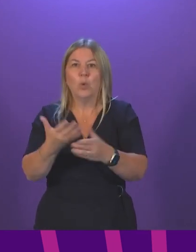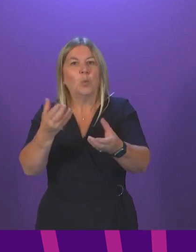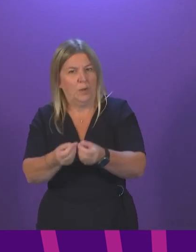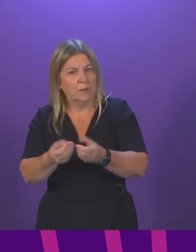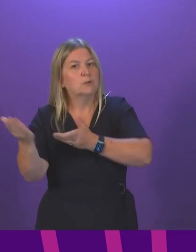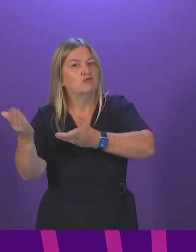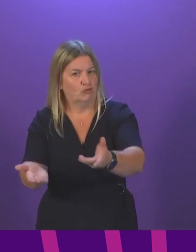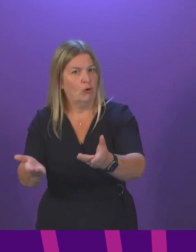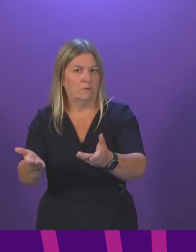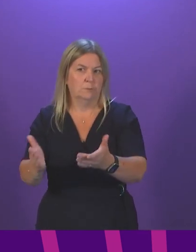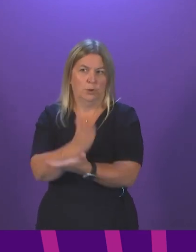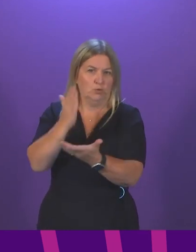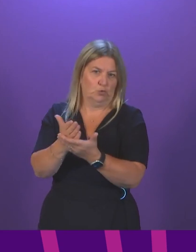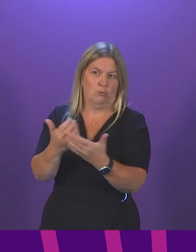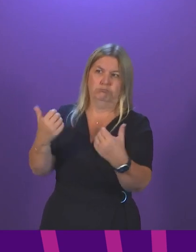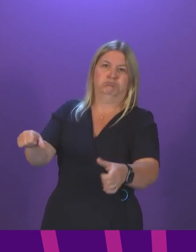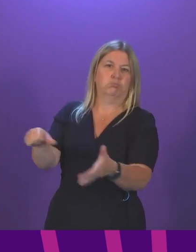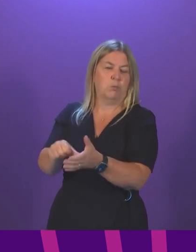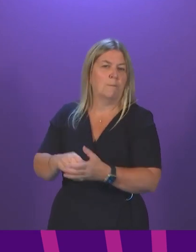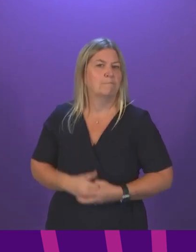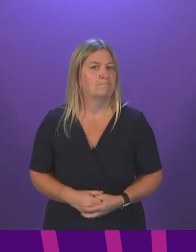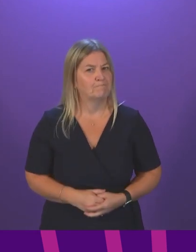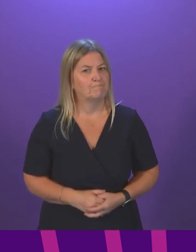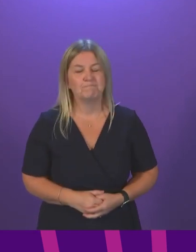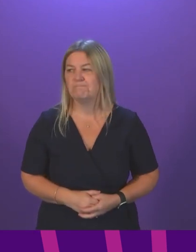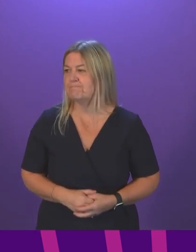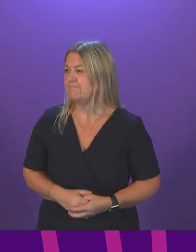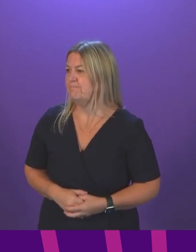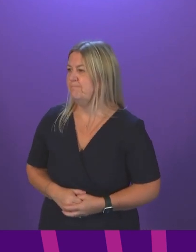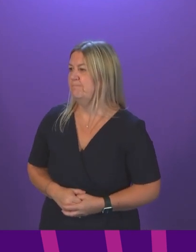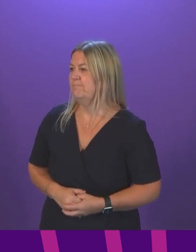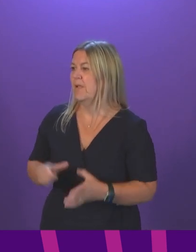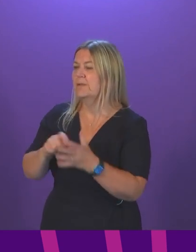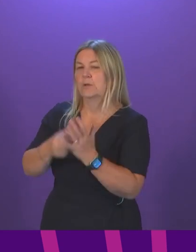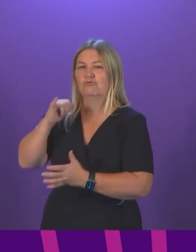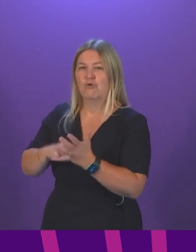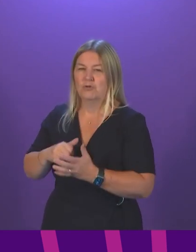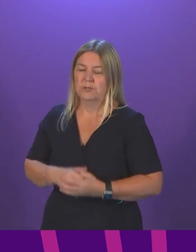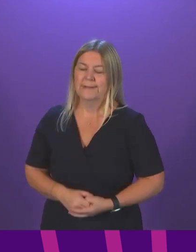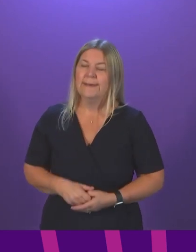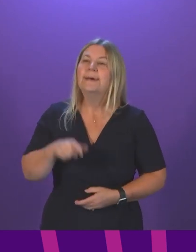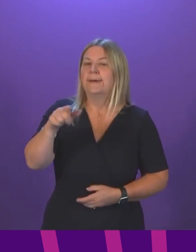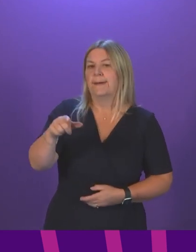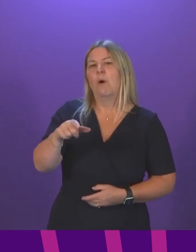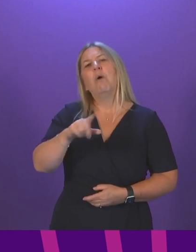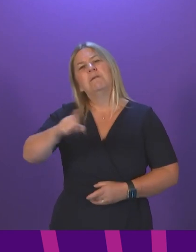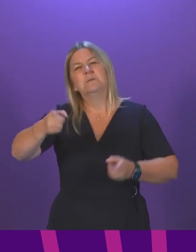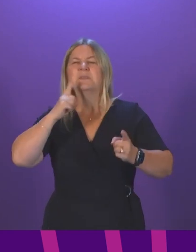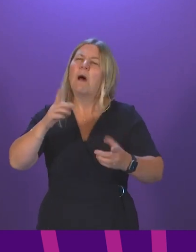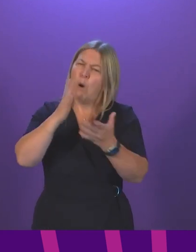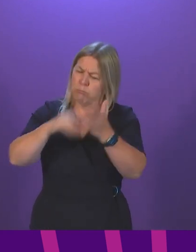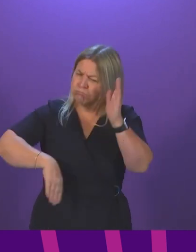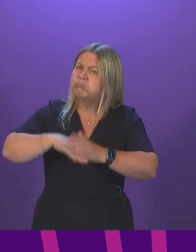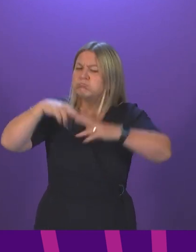interests of patients across the country. Douglas Ross. Douglas First Minister says these cases will be fully and properly investigated.